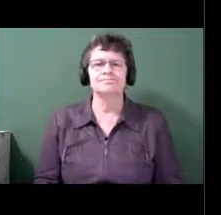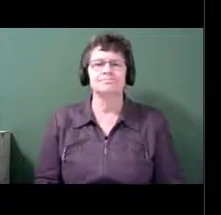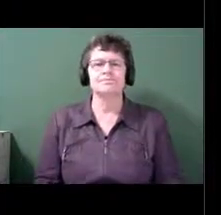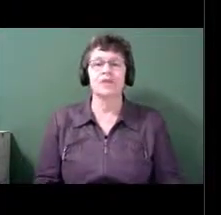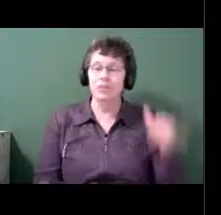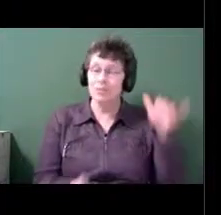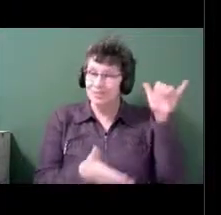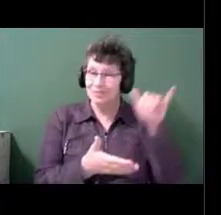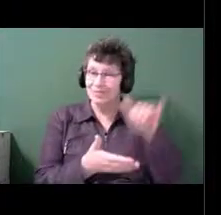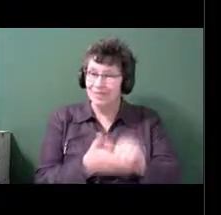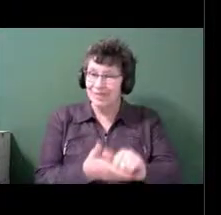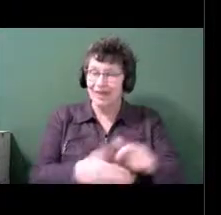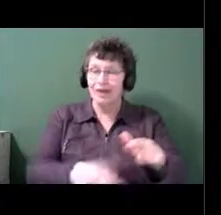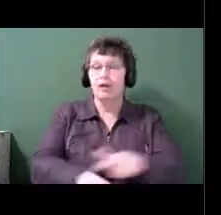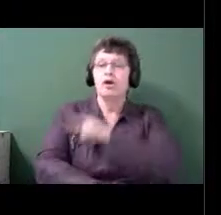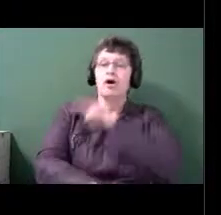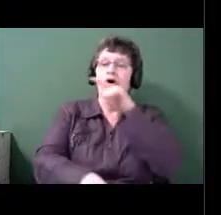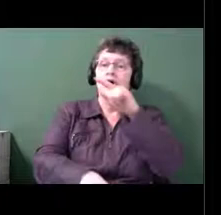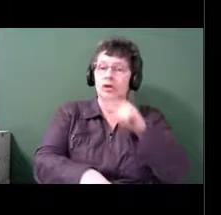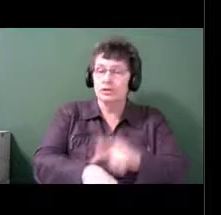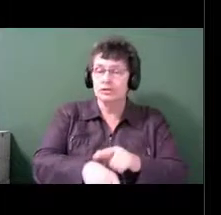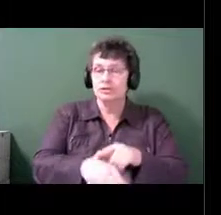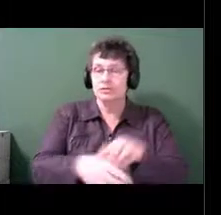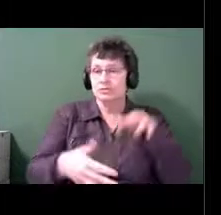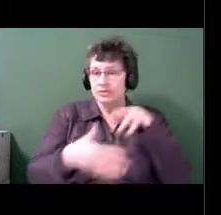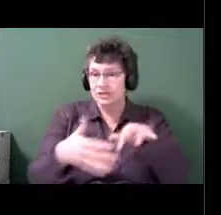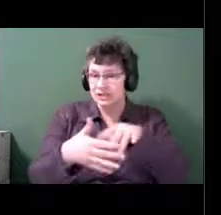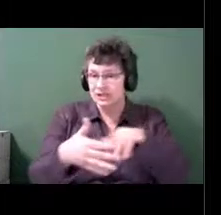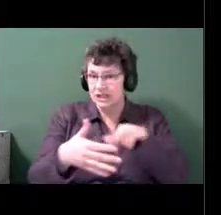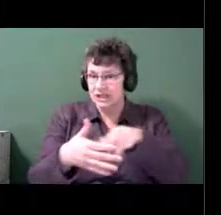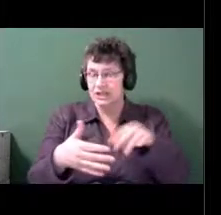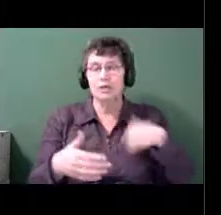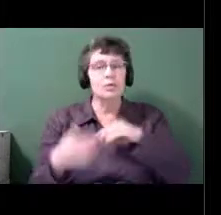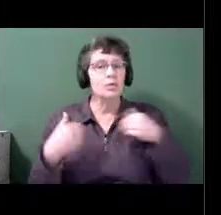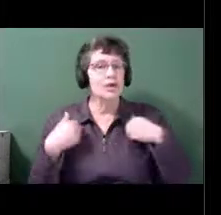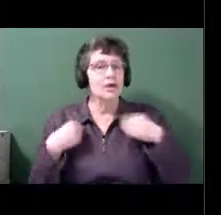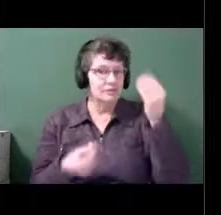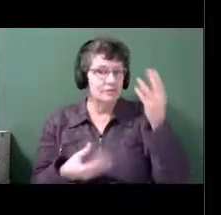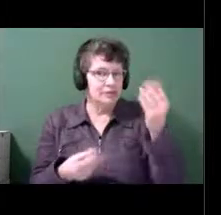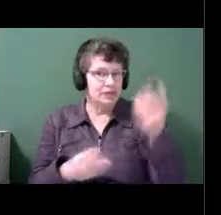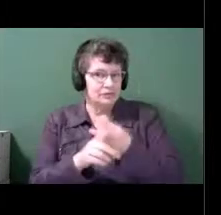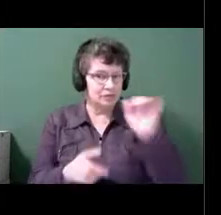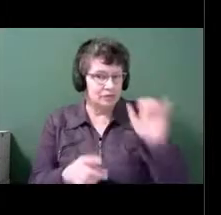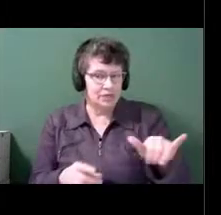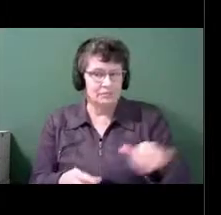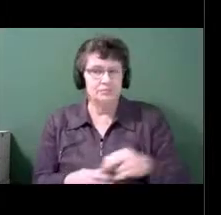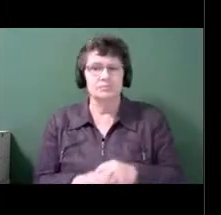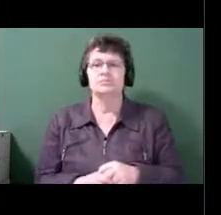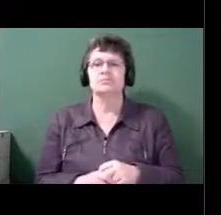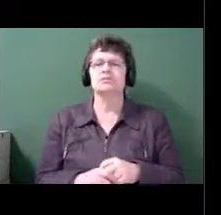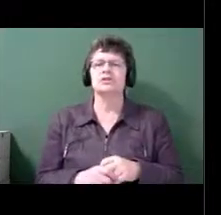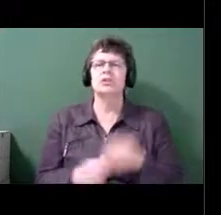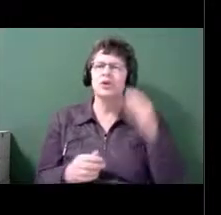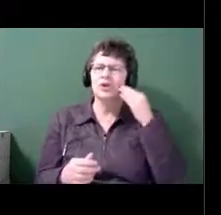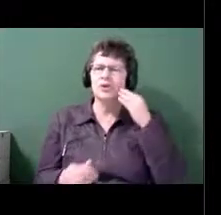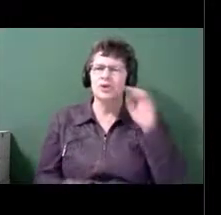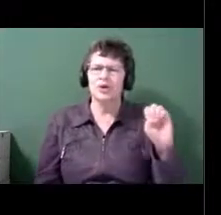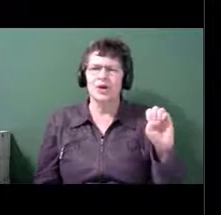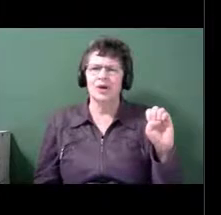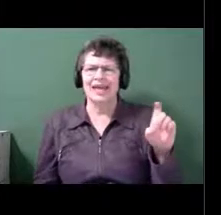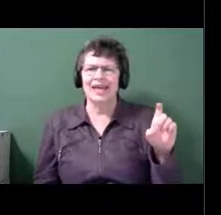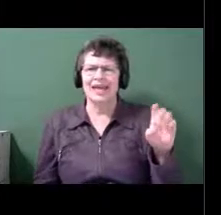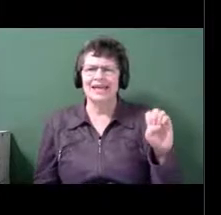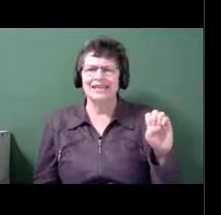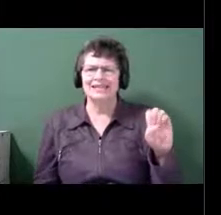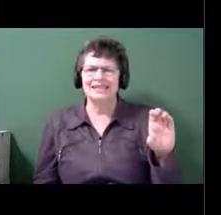that we had, we looked at many things. Executive function is, you know, how your brain does planning. And memory